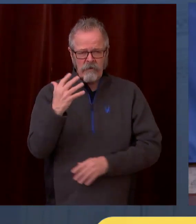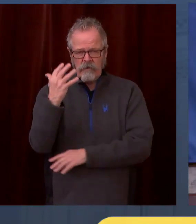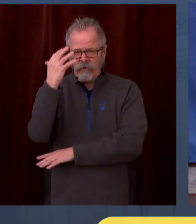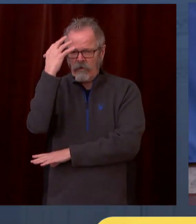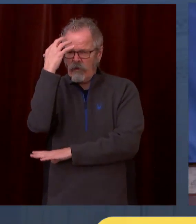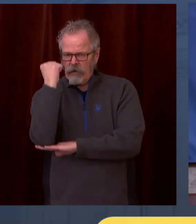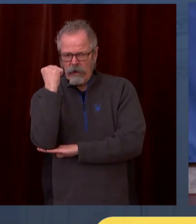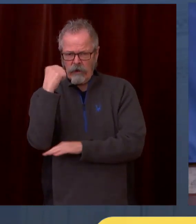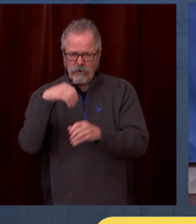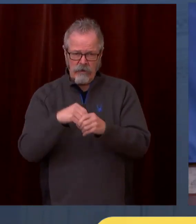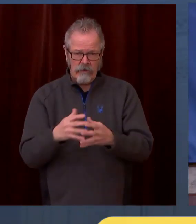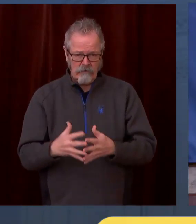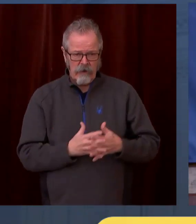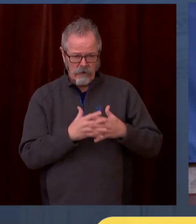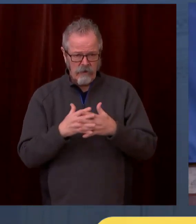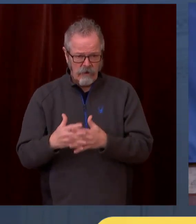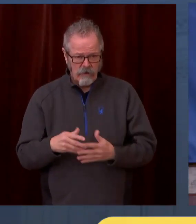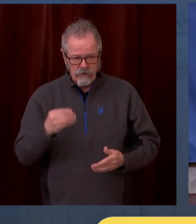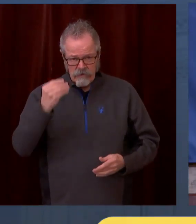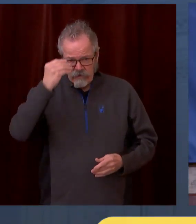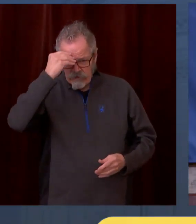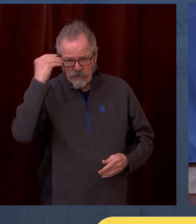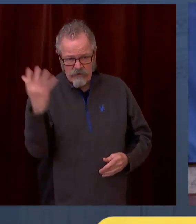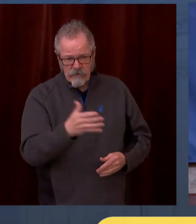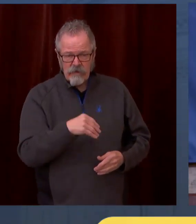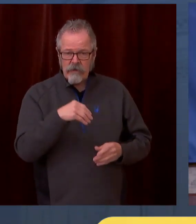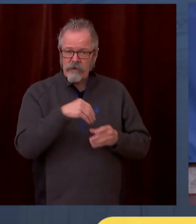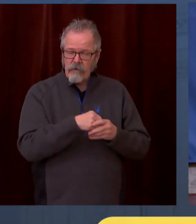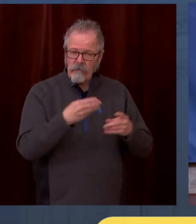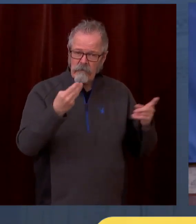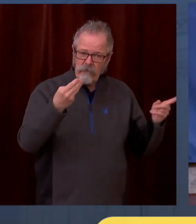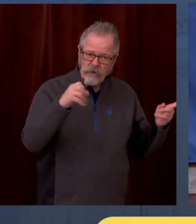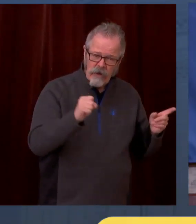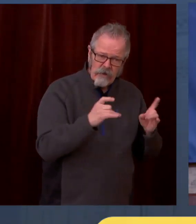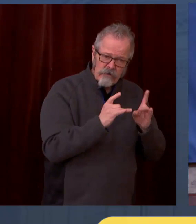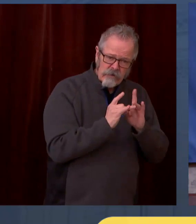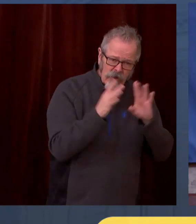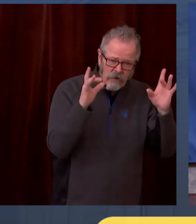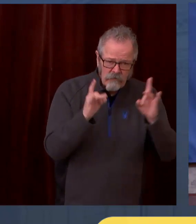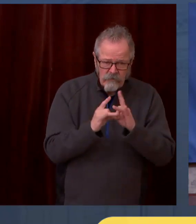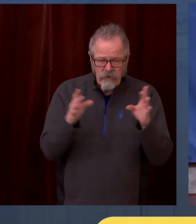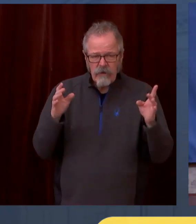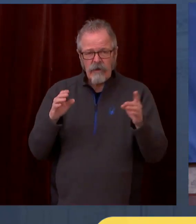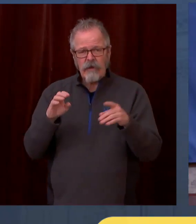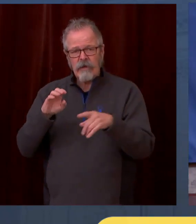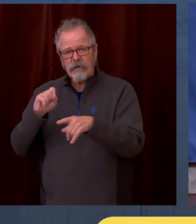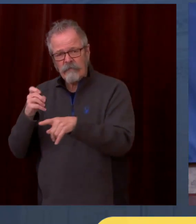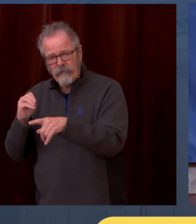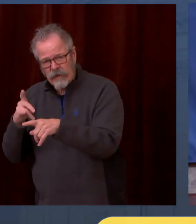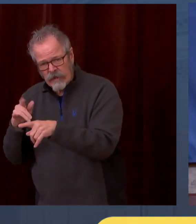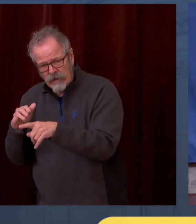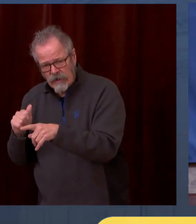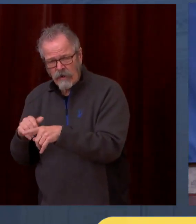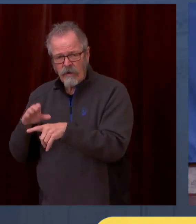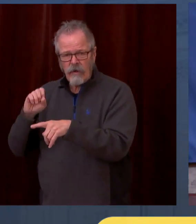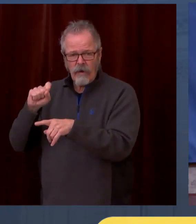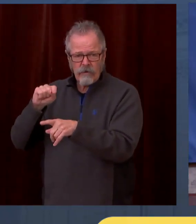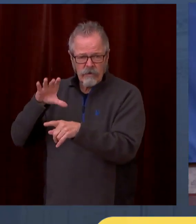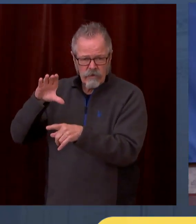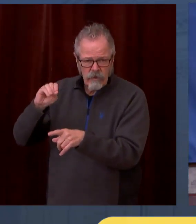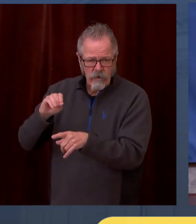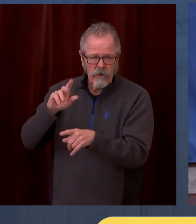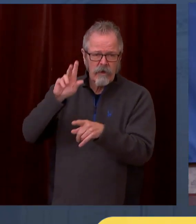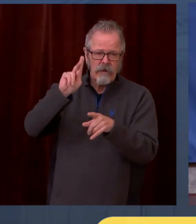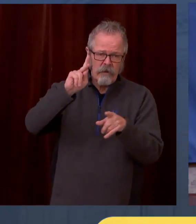Starbucks, Amazon, Expedia, Costco, Kaiser Permanente, Providence, the Bill and Melinda Gates Foundation, and so